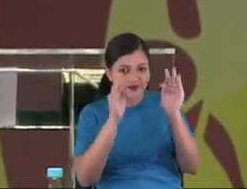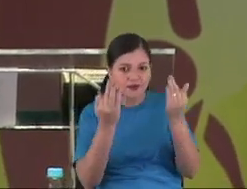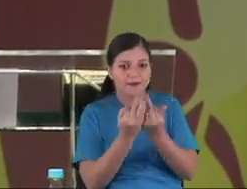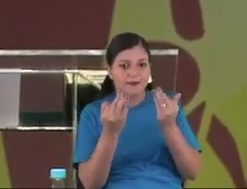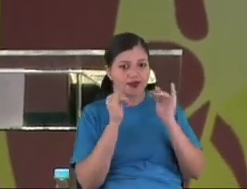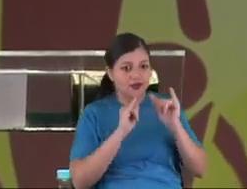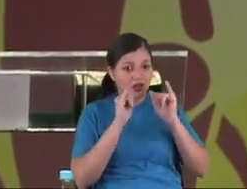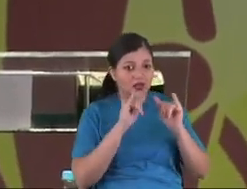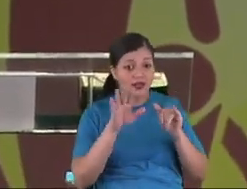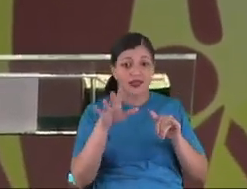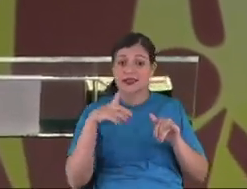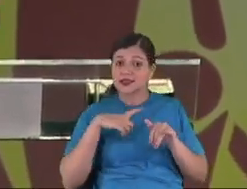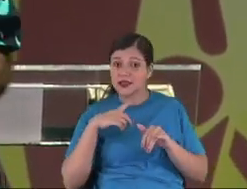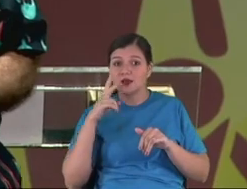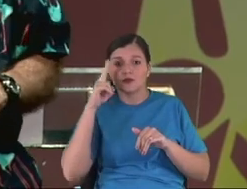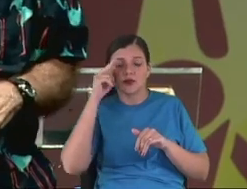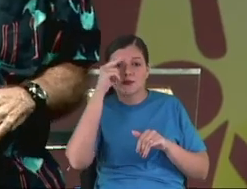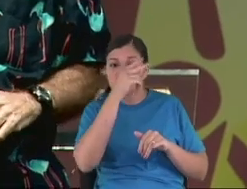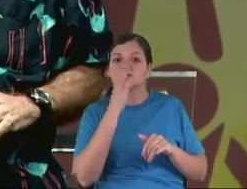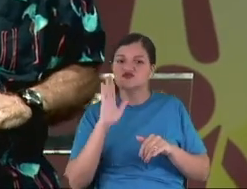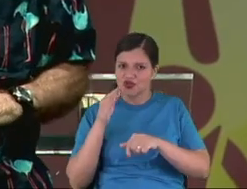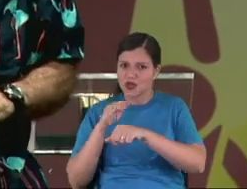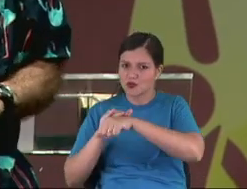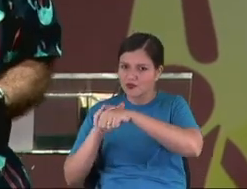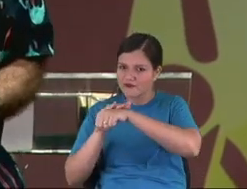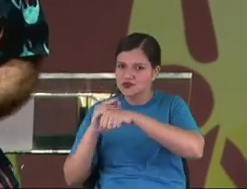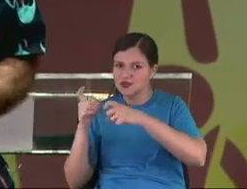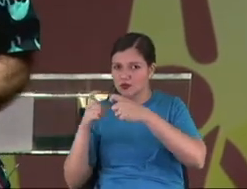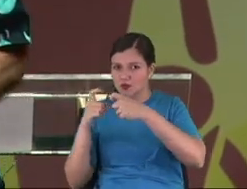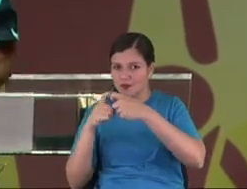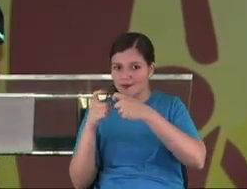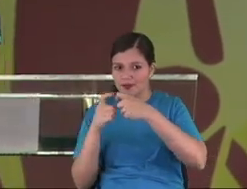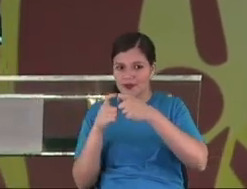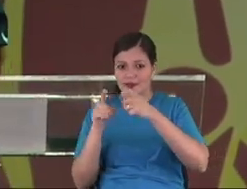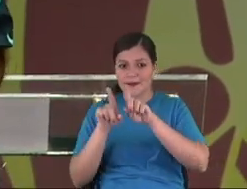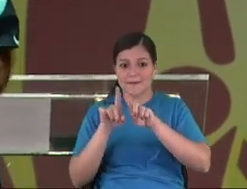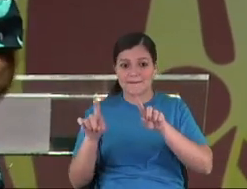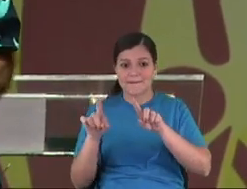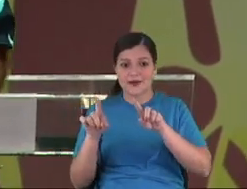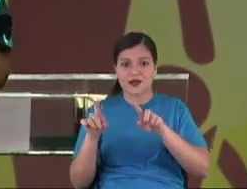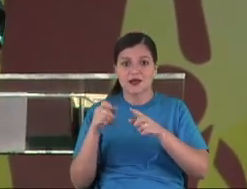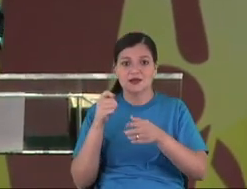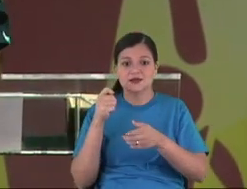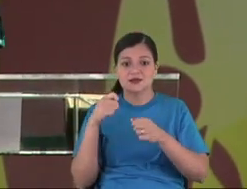me, hey, dad has a surgery, we have a medical, but